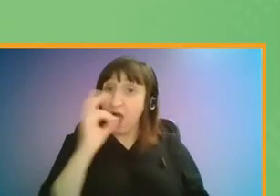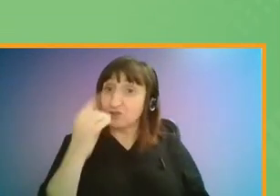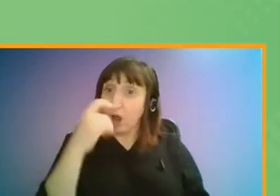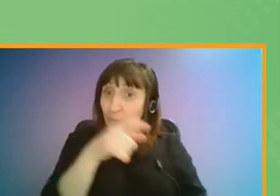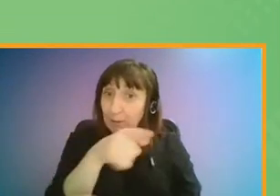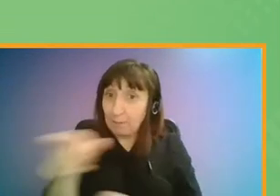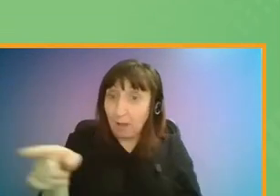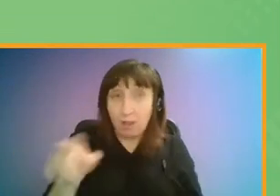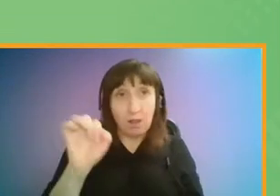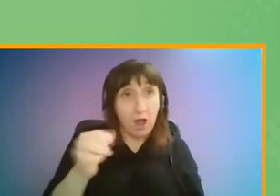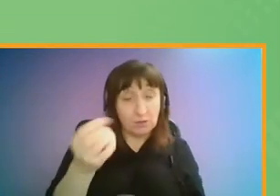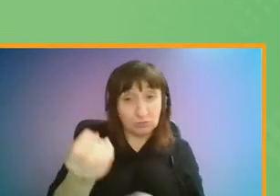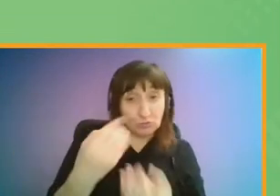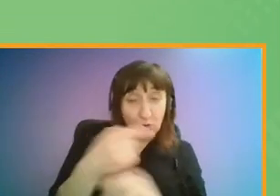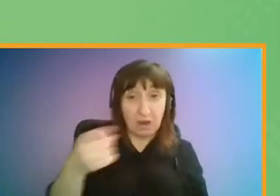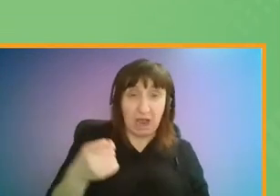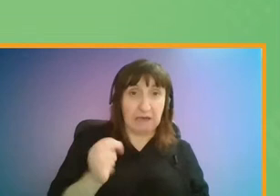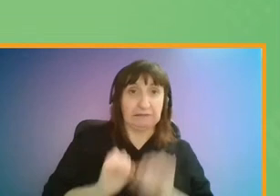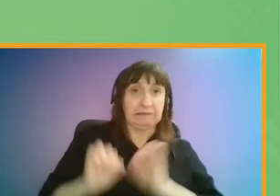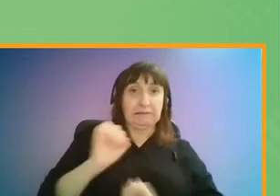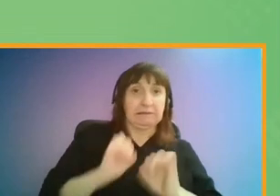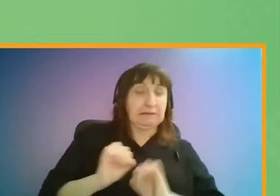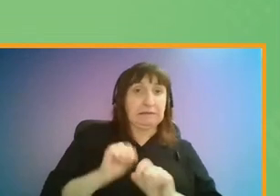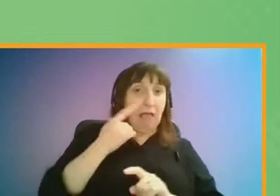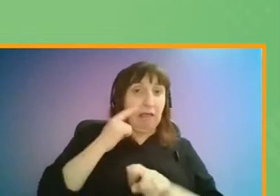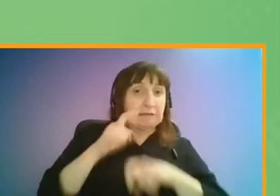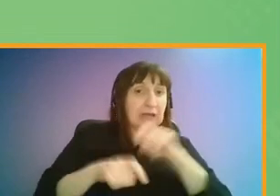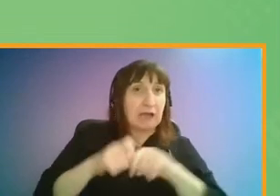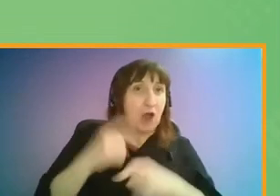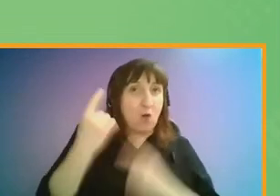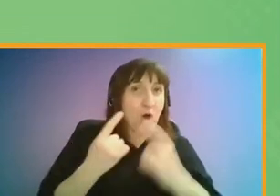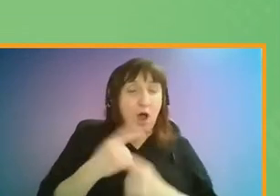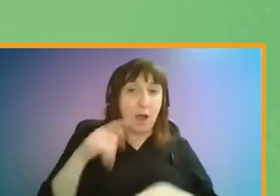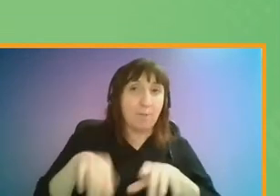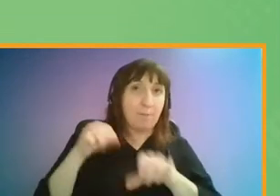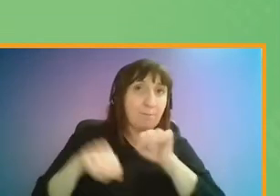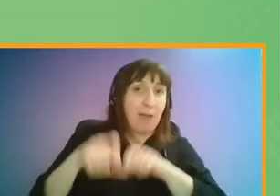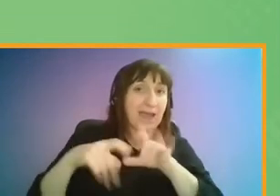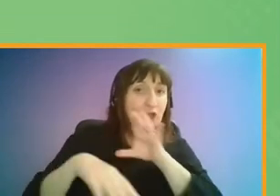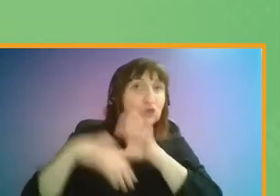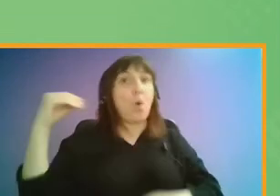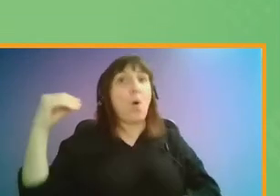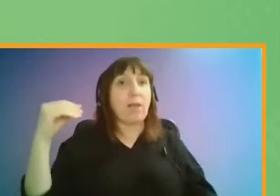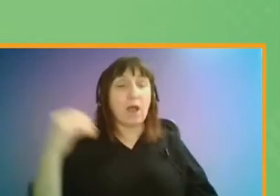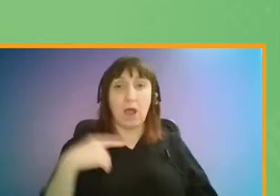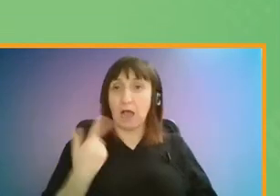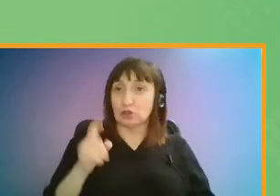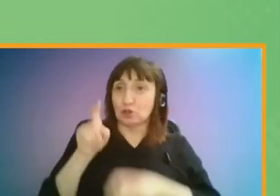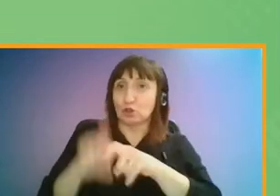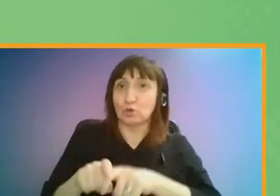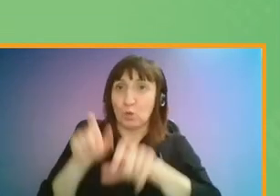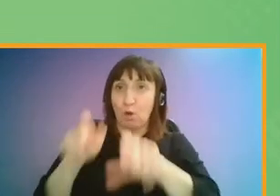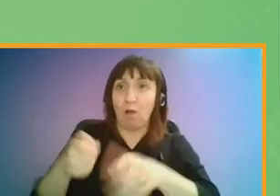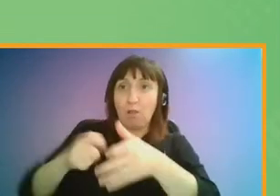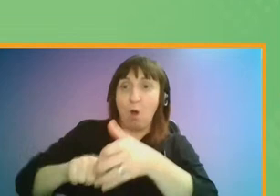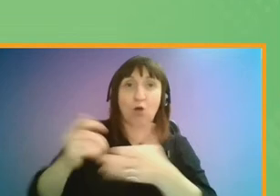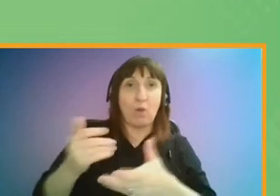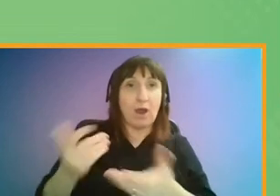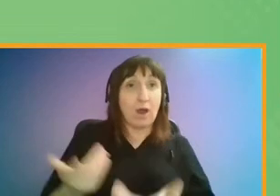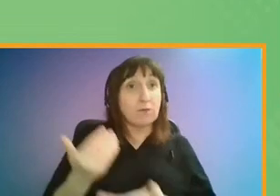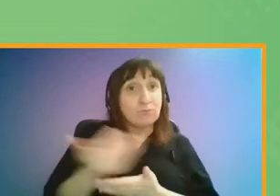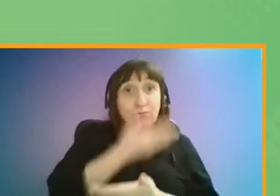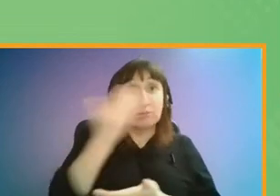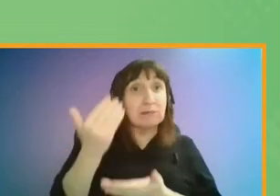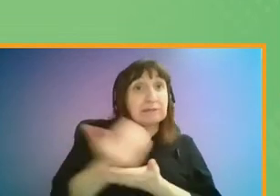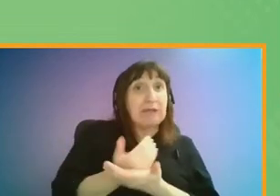example, some told us they were put off trying cycling because they were worried about having their bikes stolen and having nowhere to store them. Without safe storage,